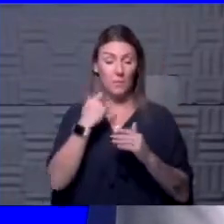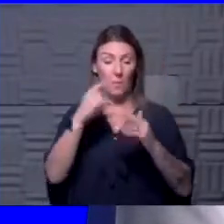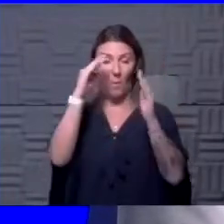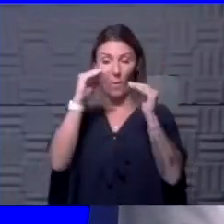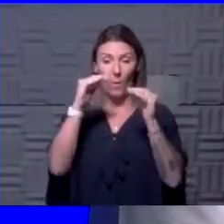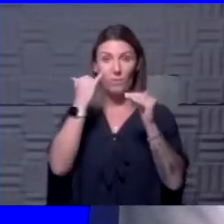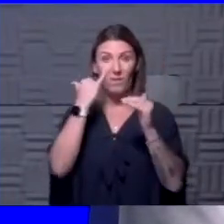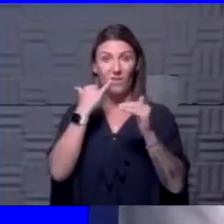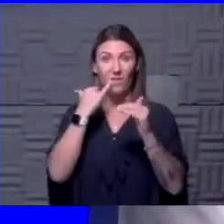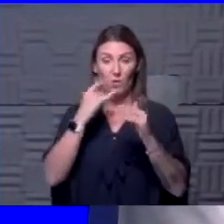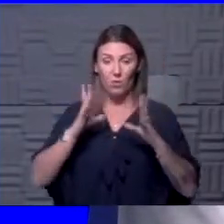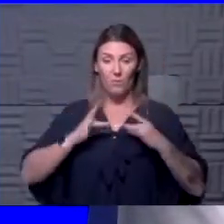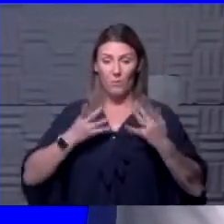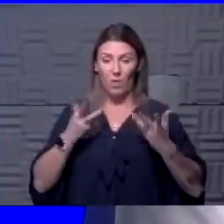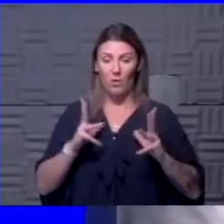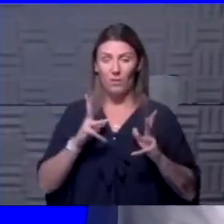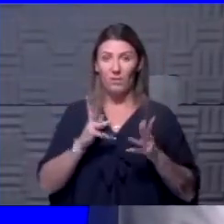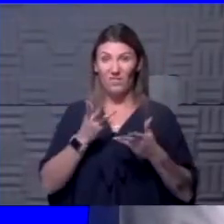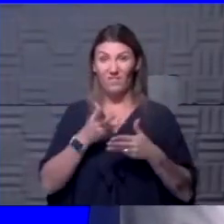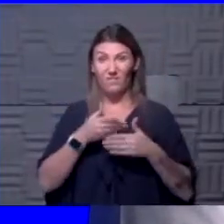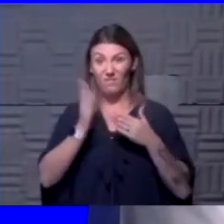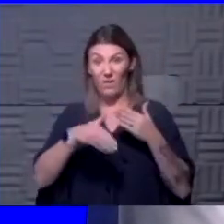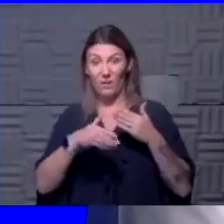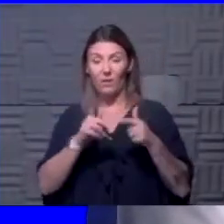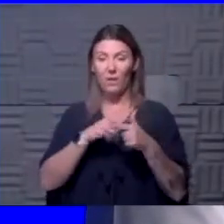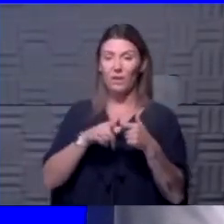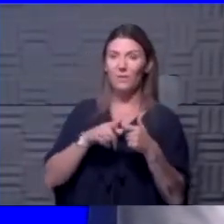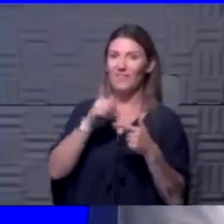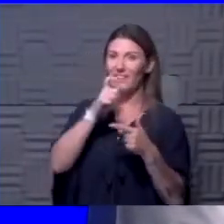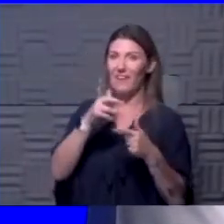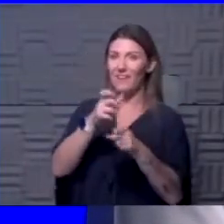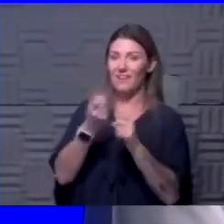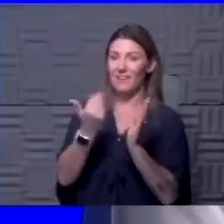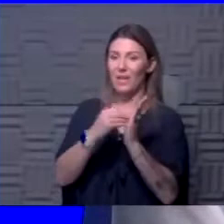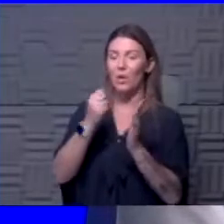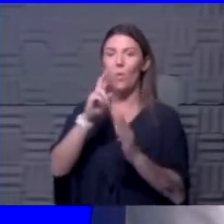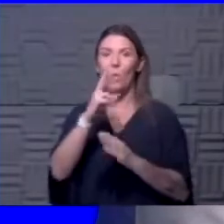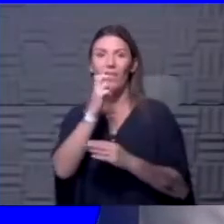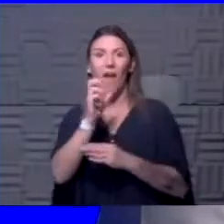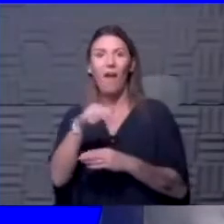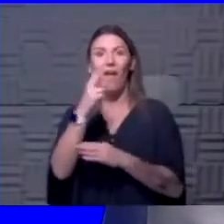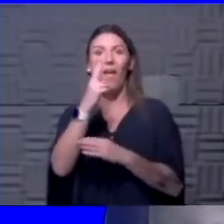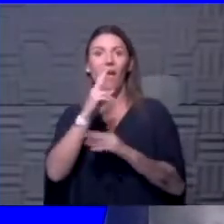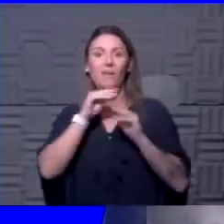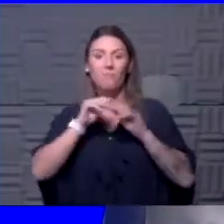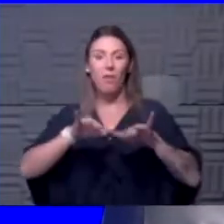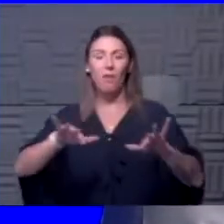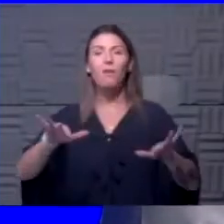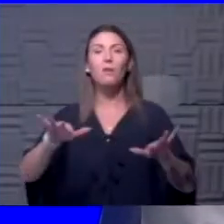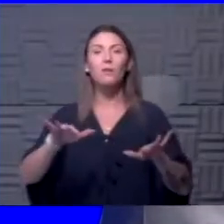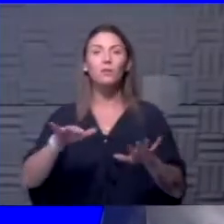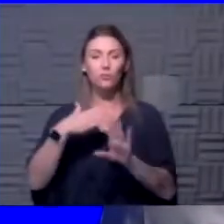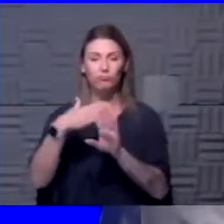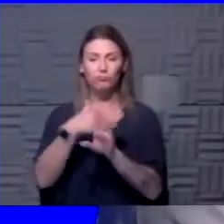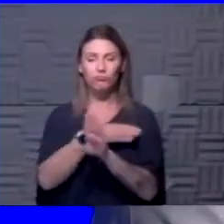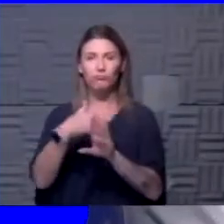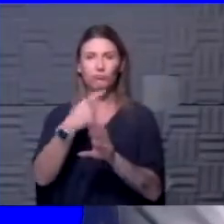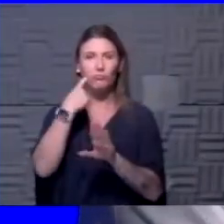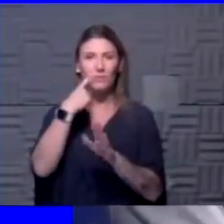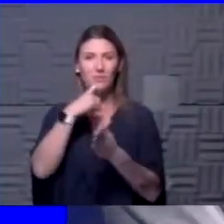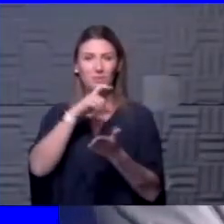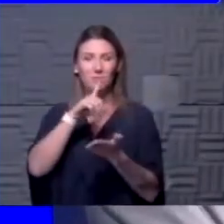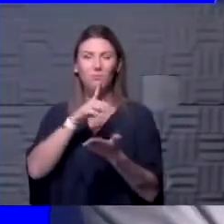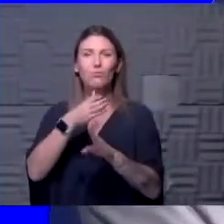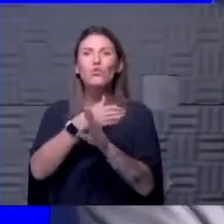symptoms again or you have more mild symptoms and you don't have a high viral load. So you can't spread it to other people. There's a recent preprint publication. So it